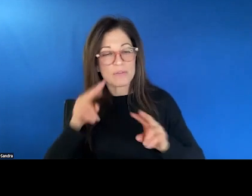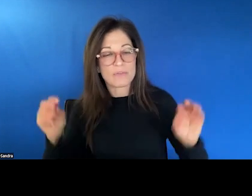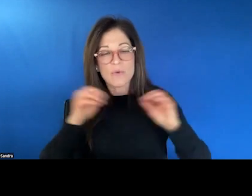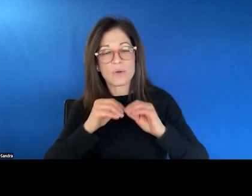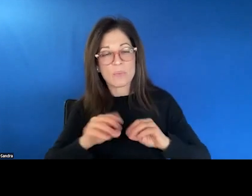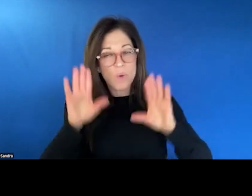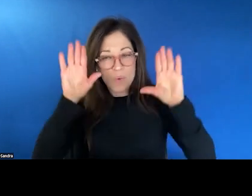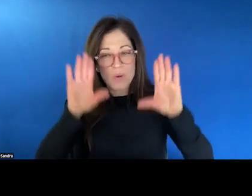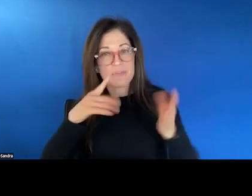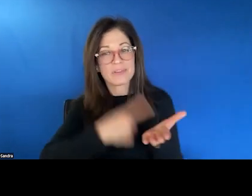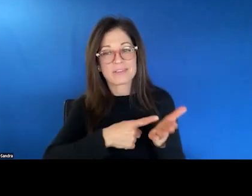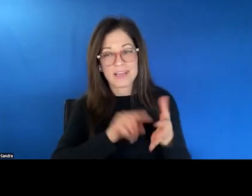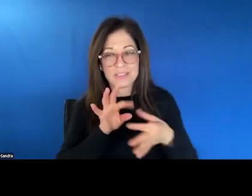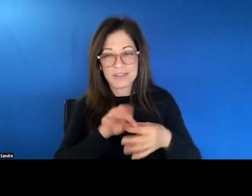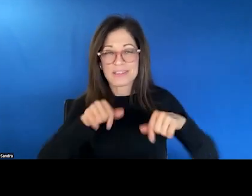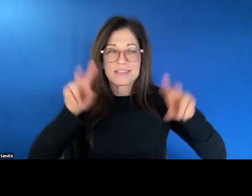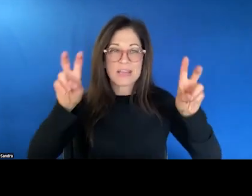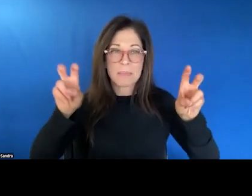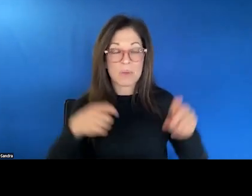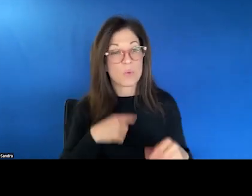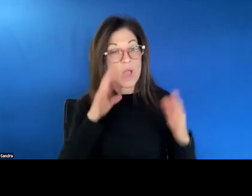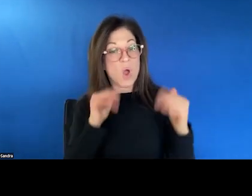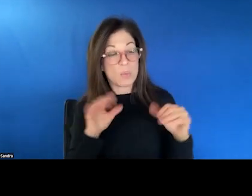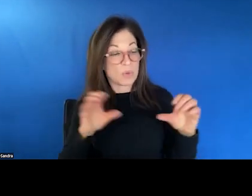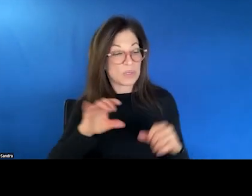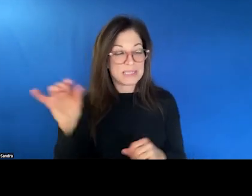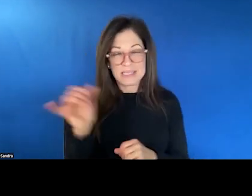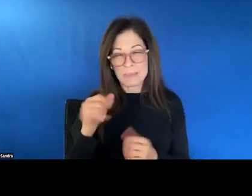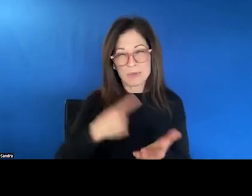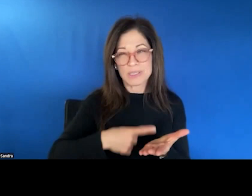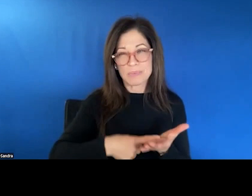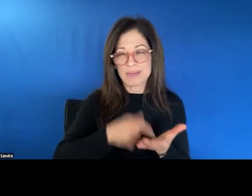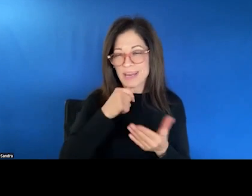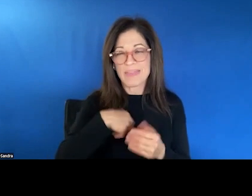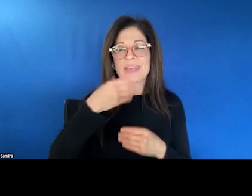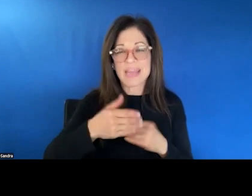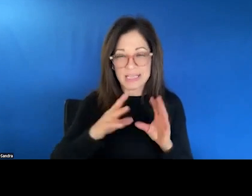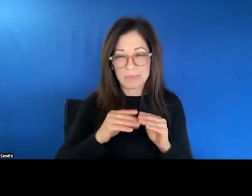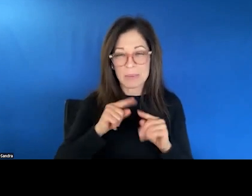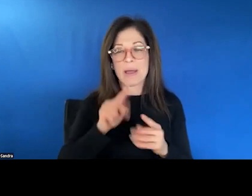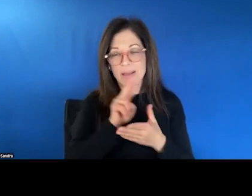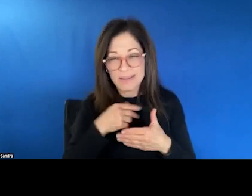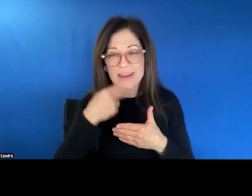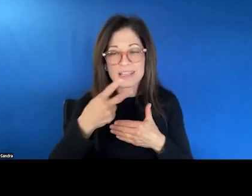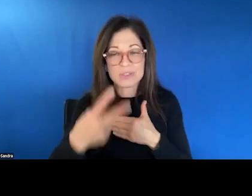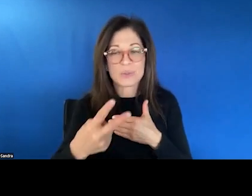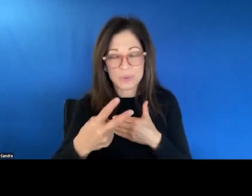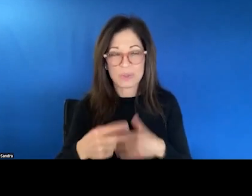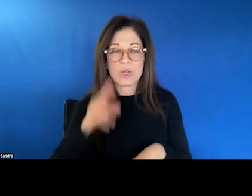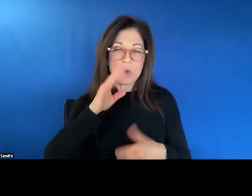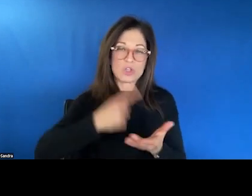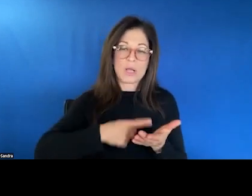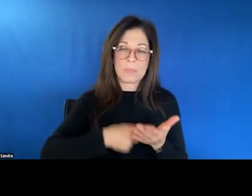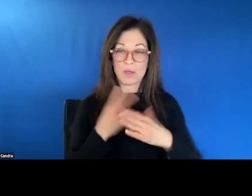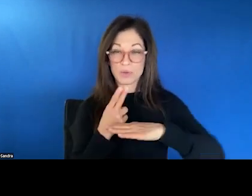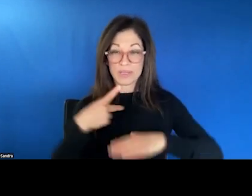on this topic. We're hoping to do a similar debate. It's not the next one, but the one after that will get into the use of peers